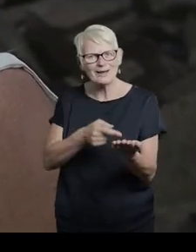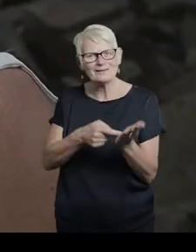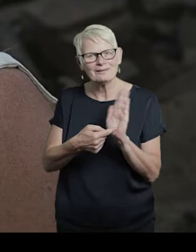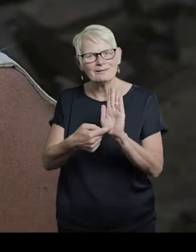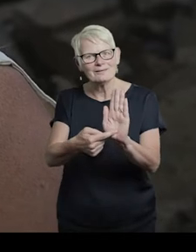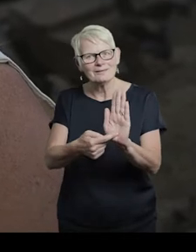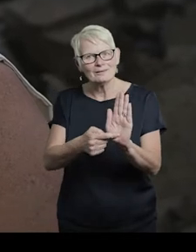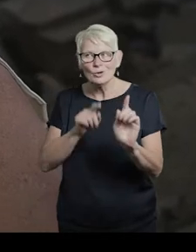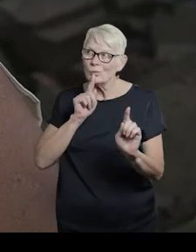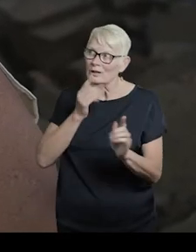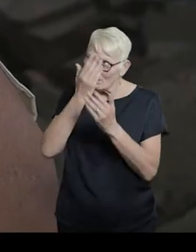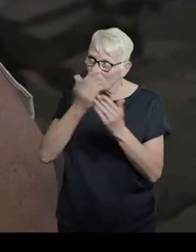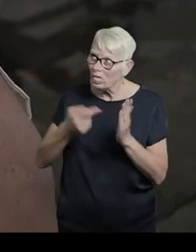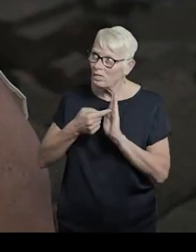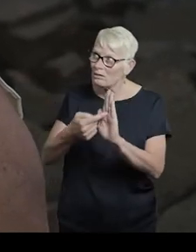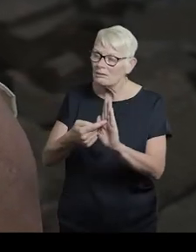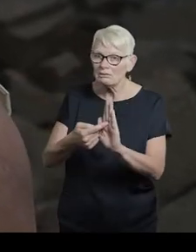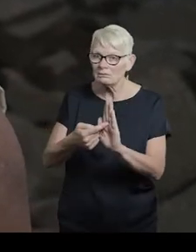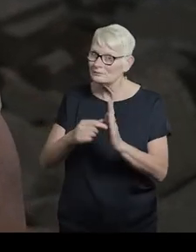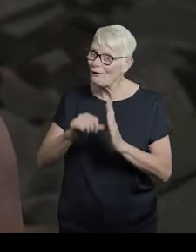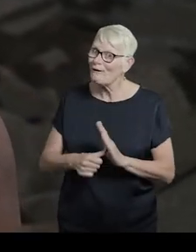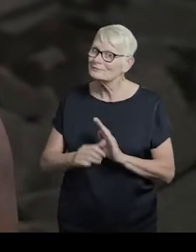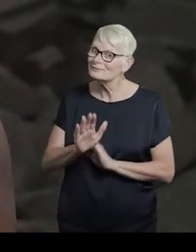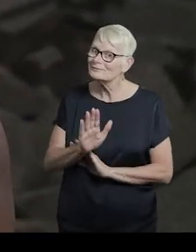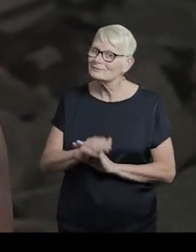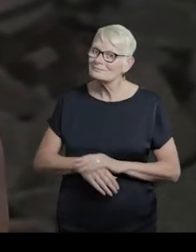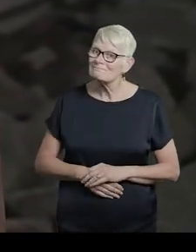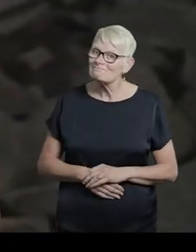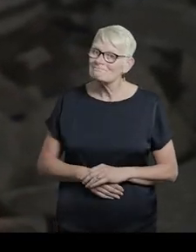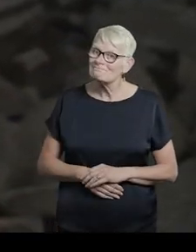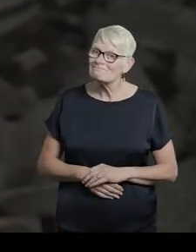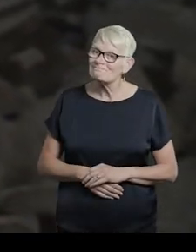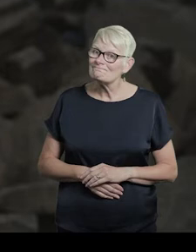Will you hold me to it? It's hard, isn't it?